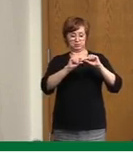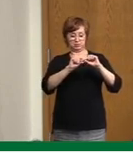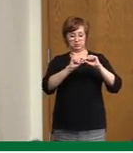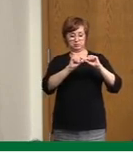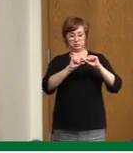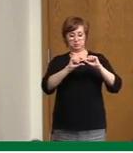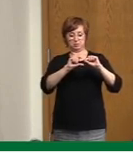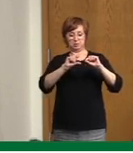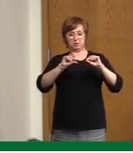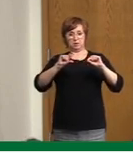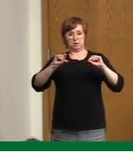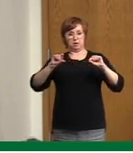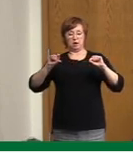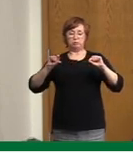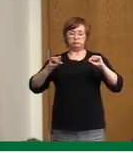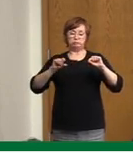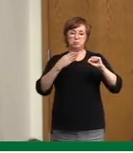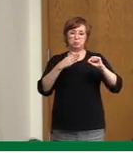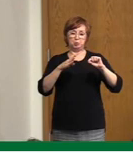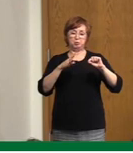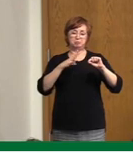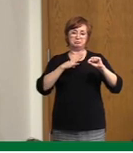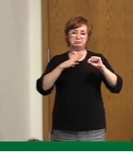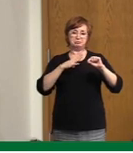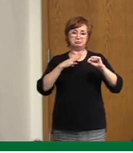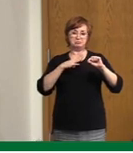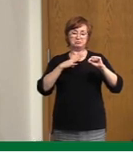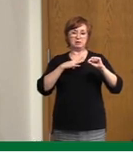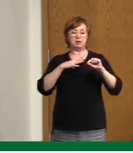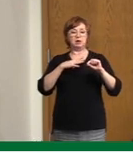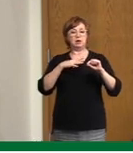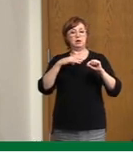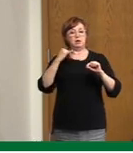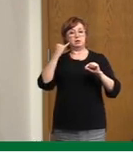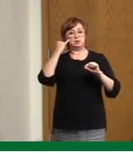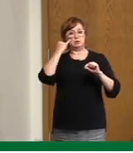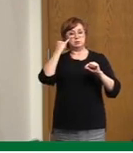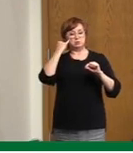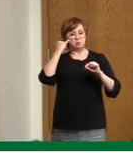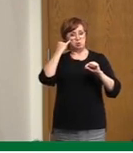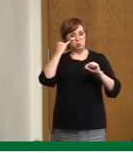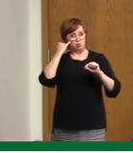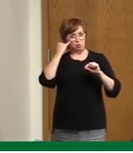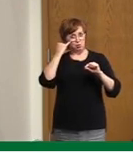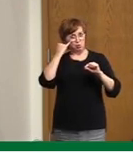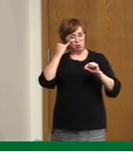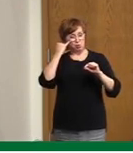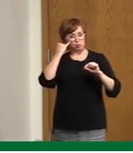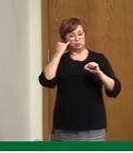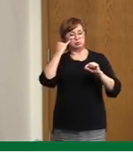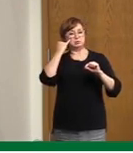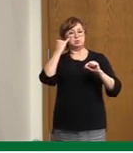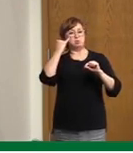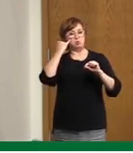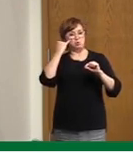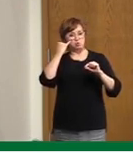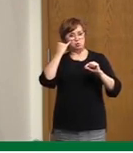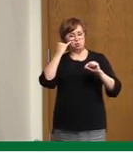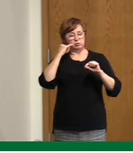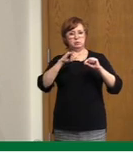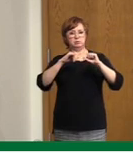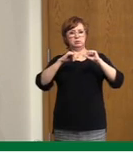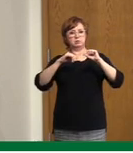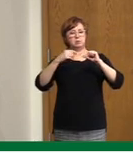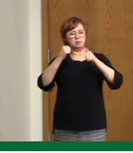modeling actually is seeing that if we continue without further measures, this takes into account the orders of November